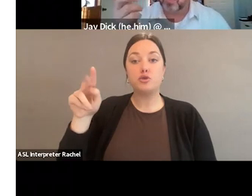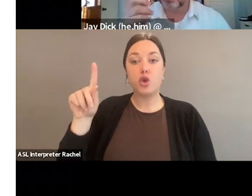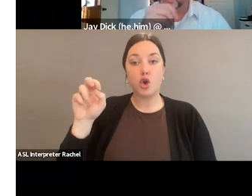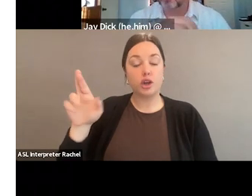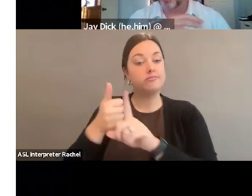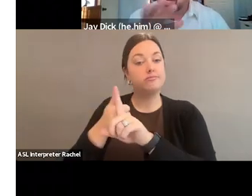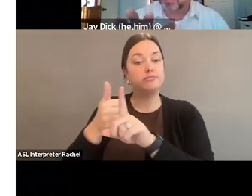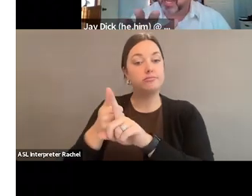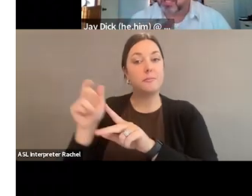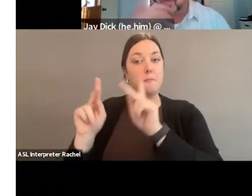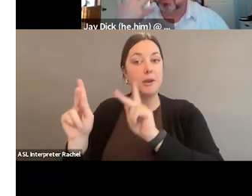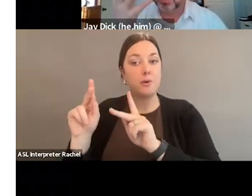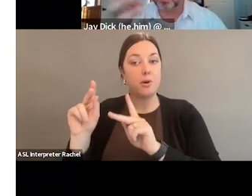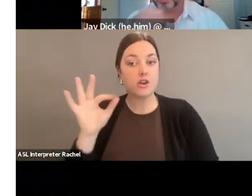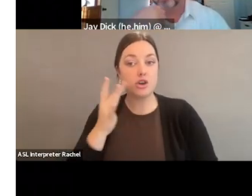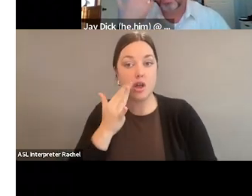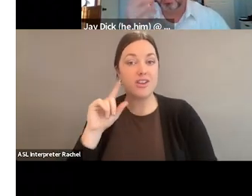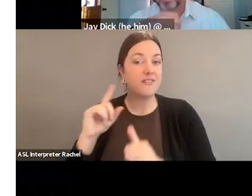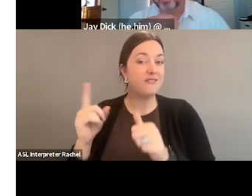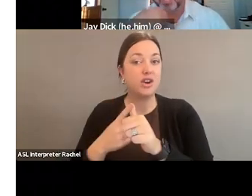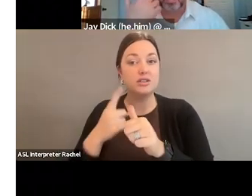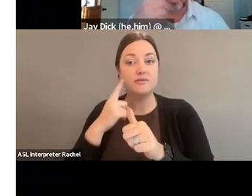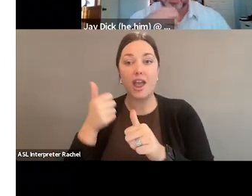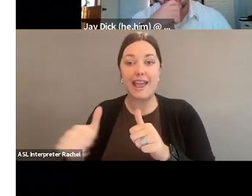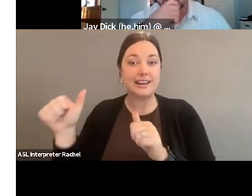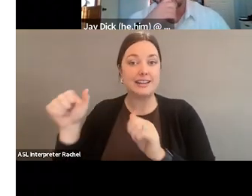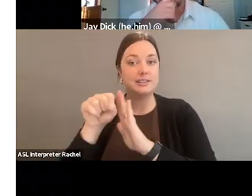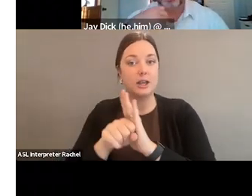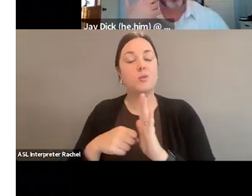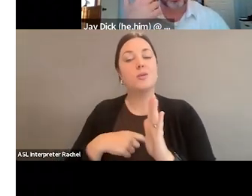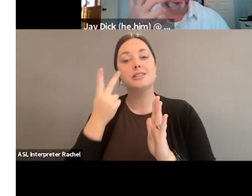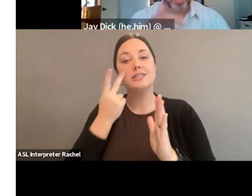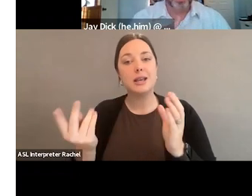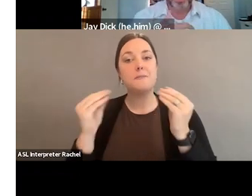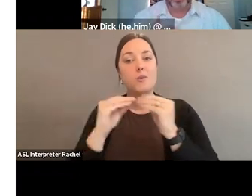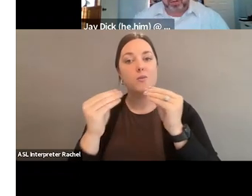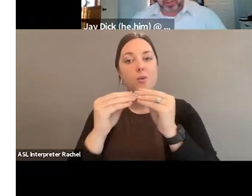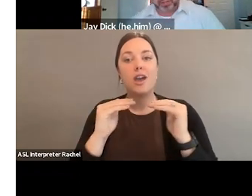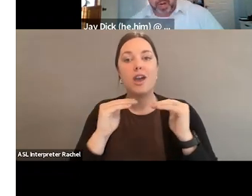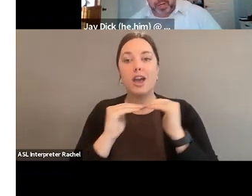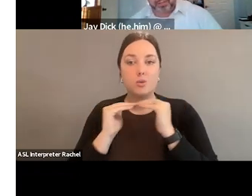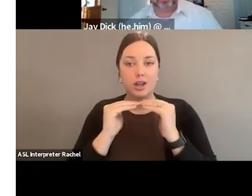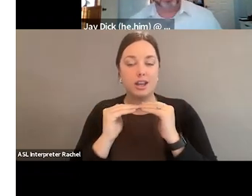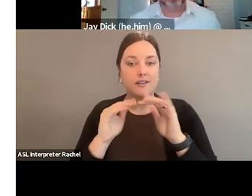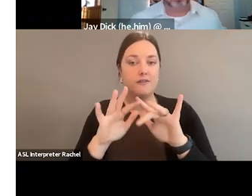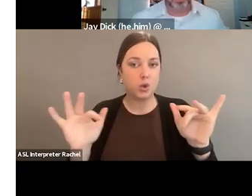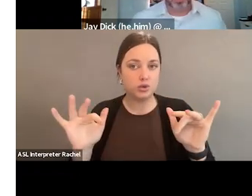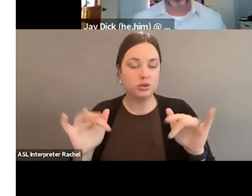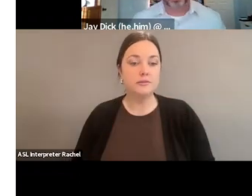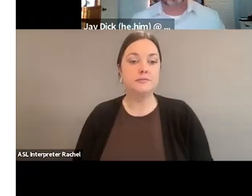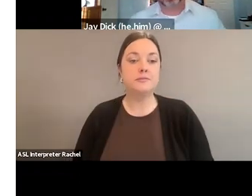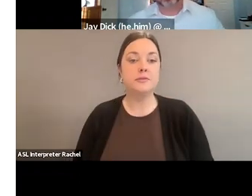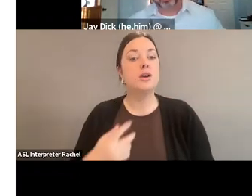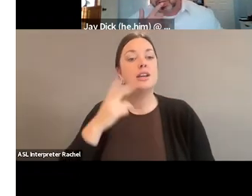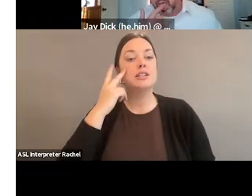first, again, for any state. So, again, we're seeing a lot of equity and inclusion issues going on. And then, of course, there's hundreds of new